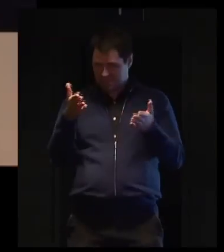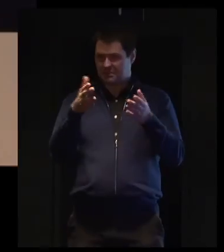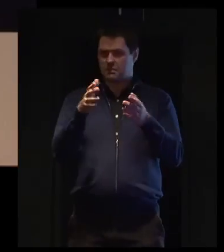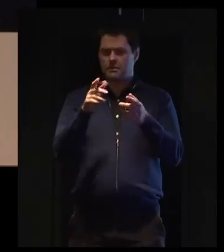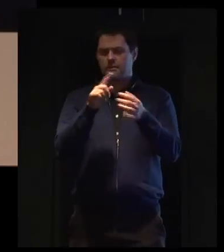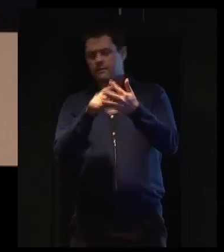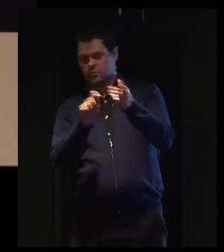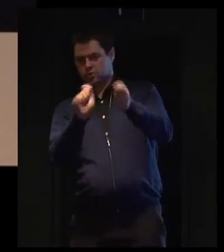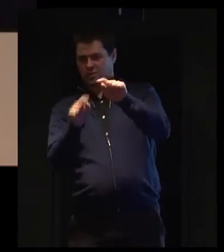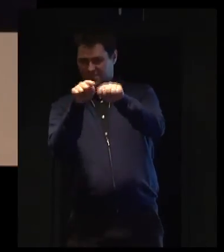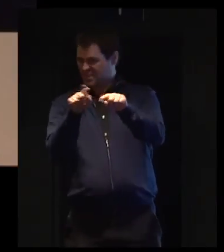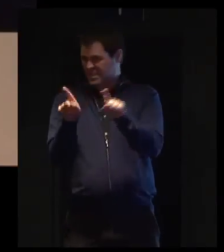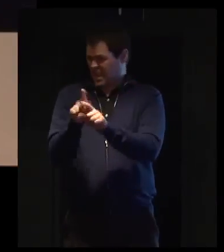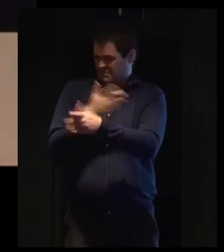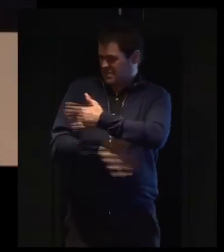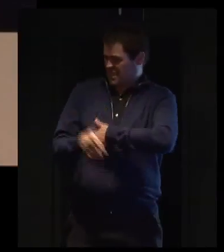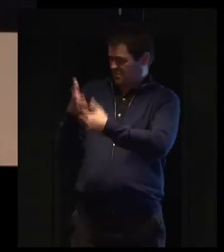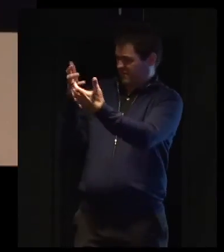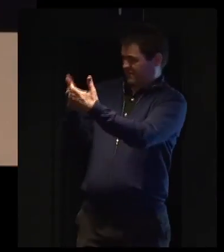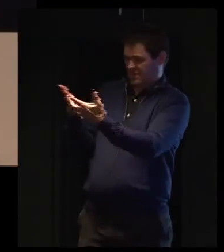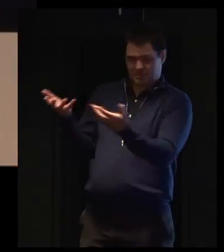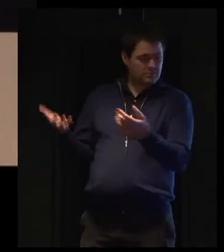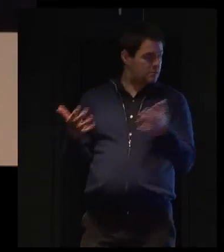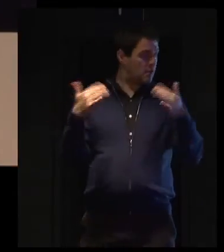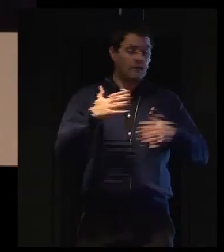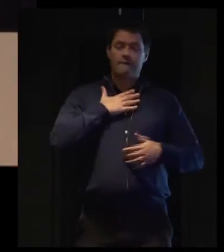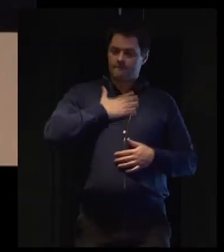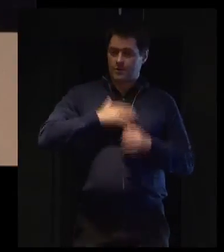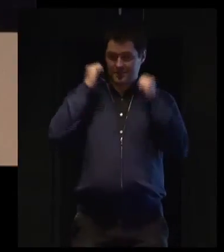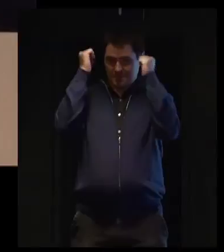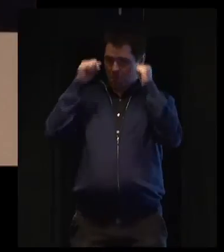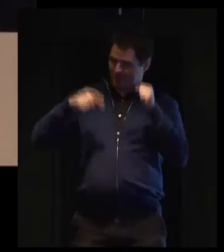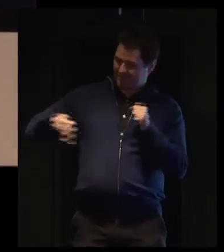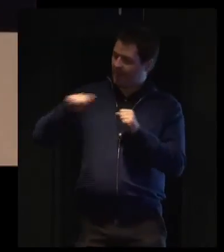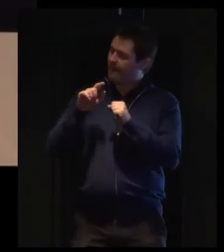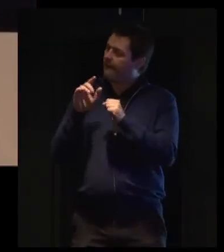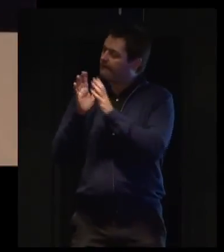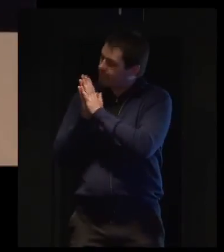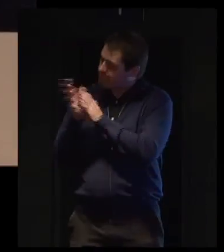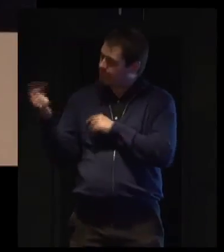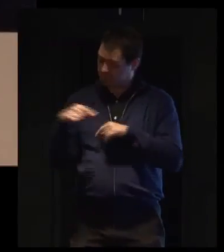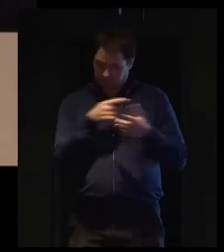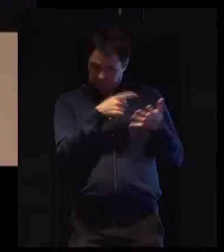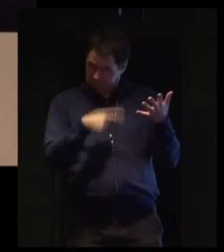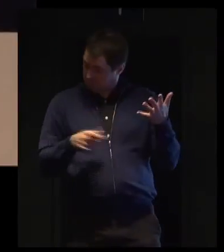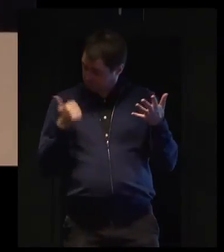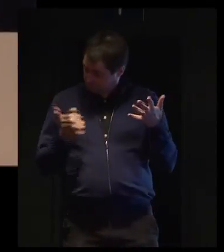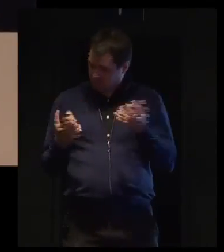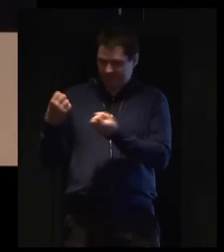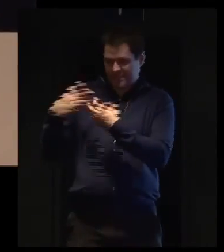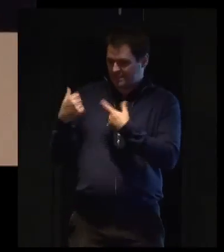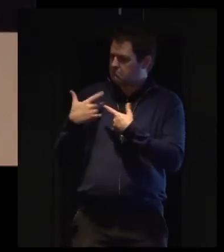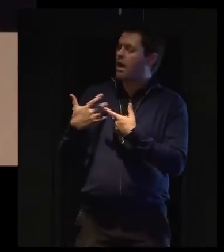I think it's really important to get local users involved in testing your services and asking what they feel. Give them some feedback on what's there.